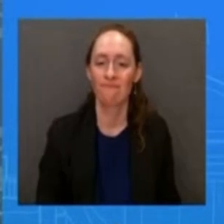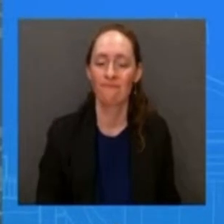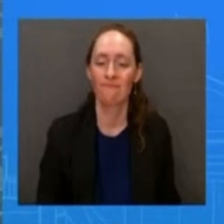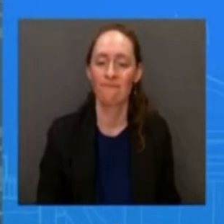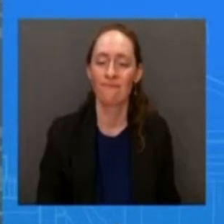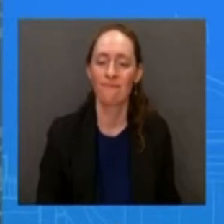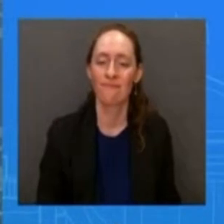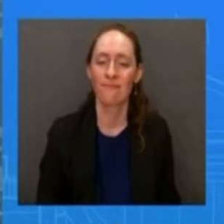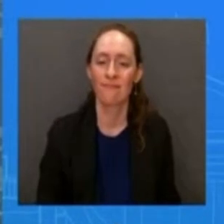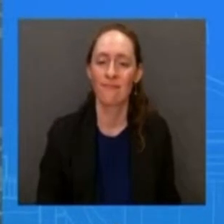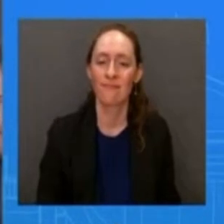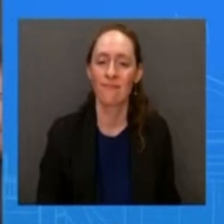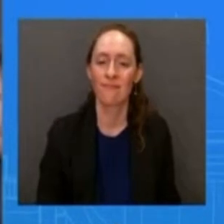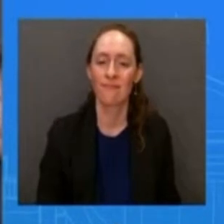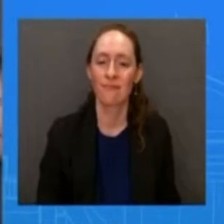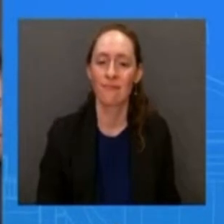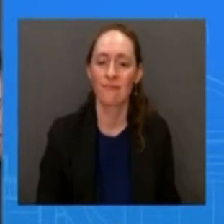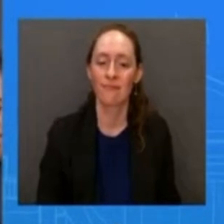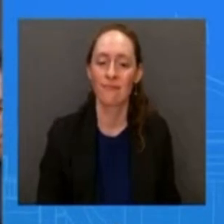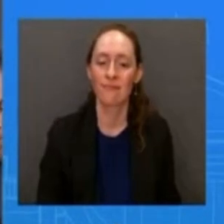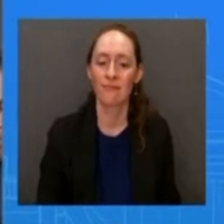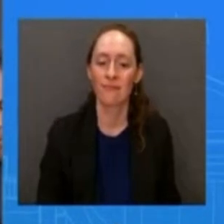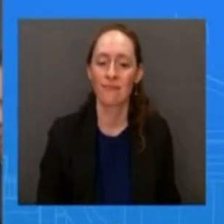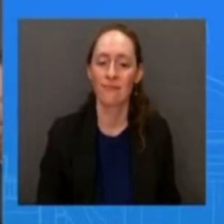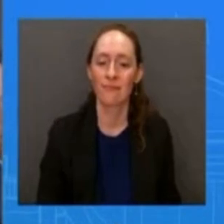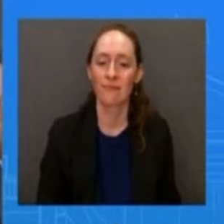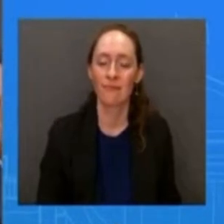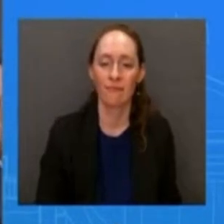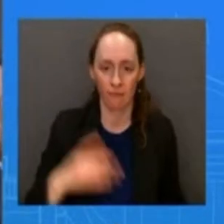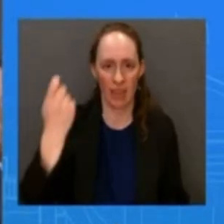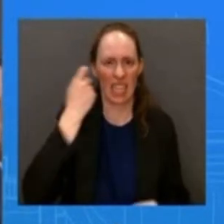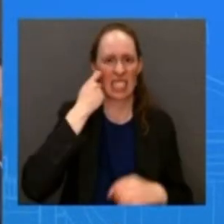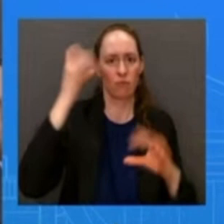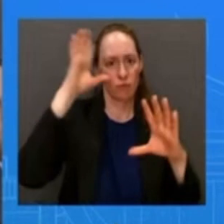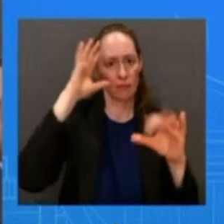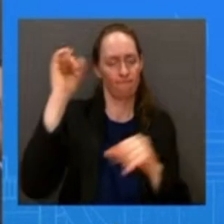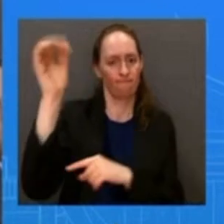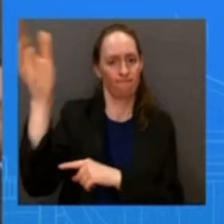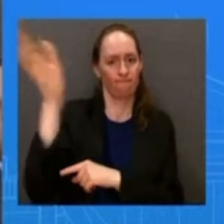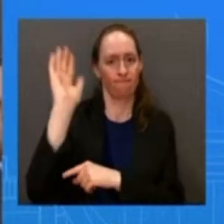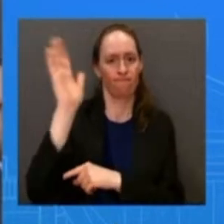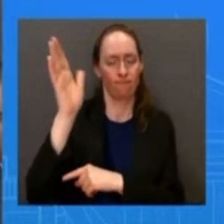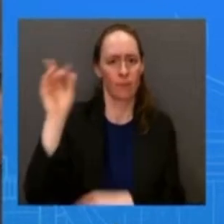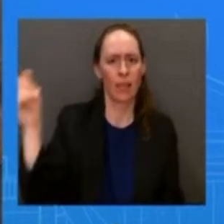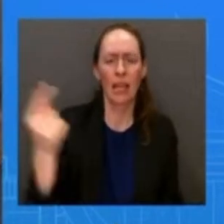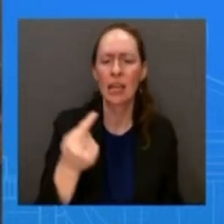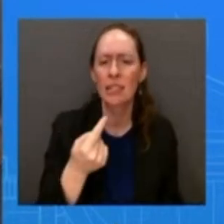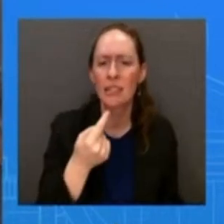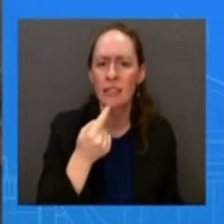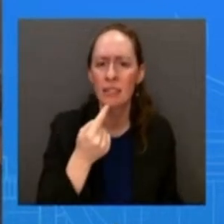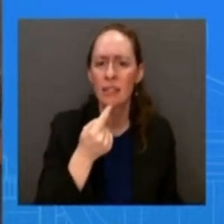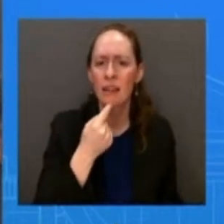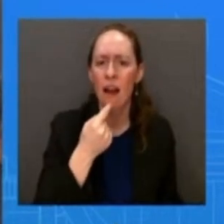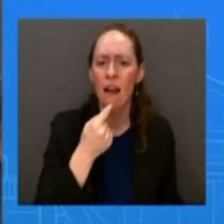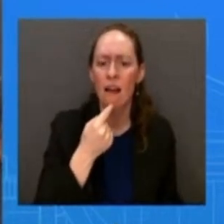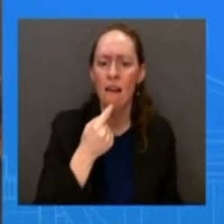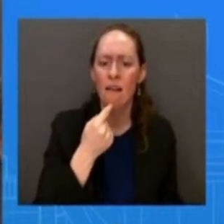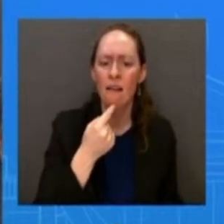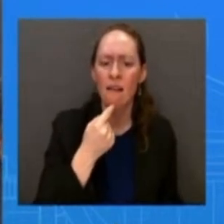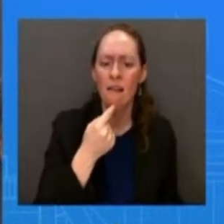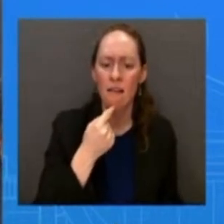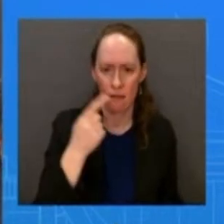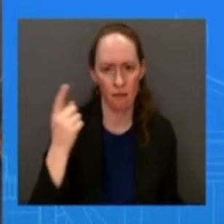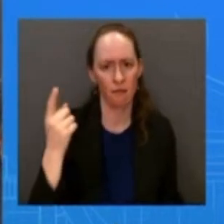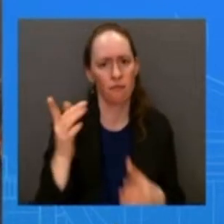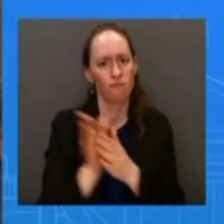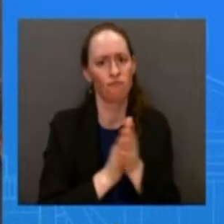the president uh suggested that he would like to see a reform of uh laws related to the tech industry uh he specifically said uh we've